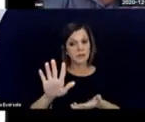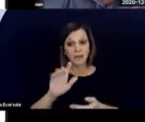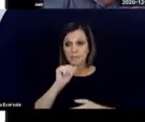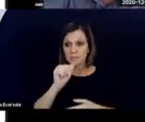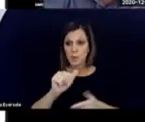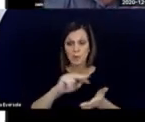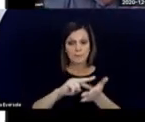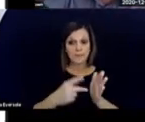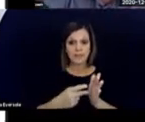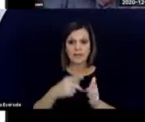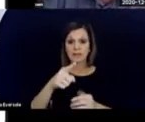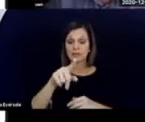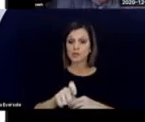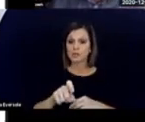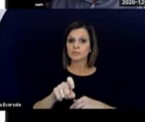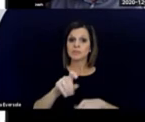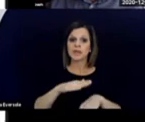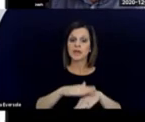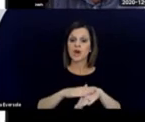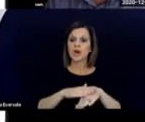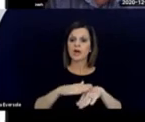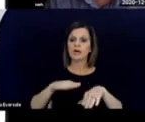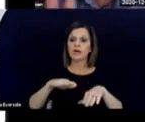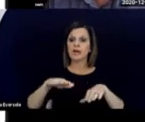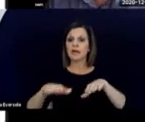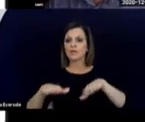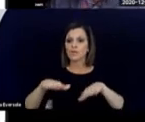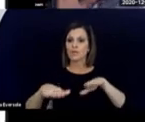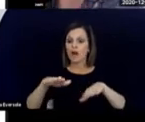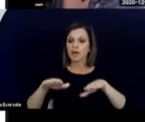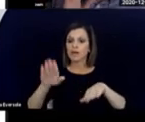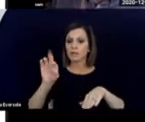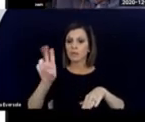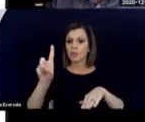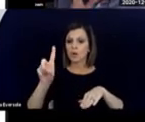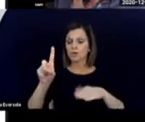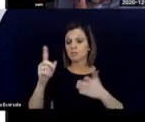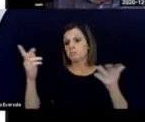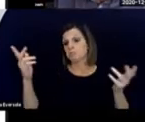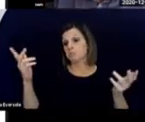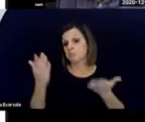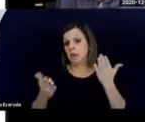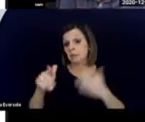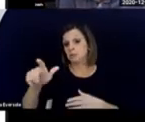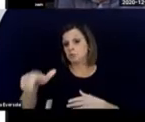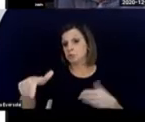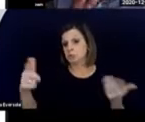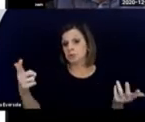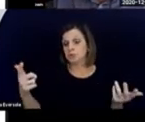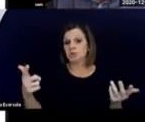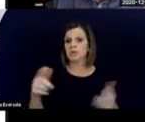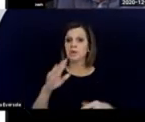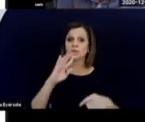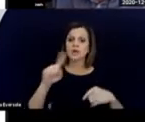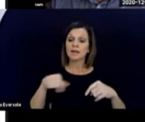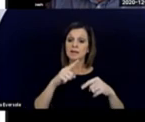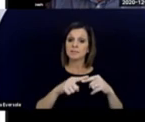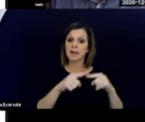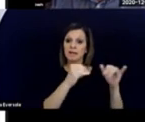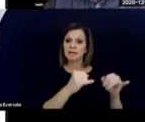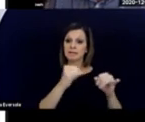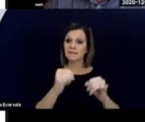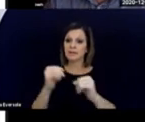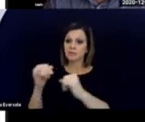on a rocker board like the kids on the right, but maybe they should. You know, we're talking about individualizing, not going